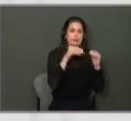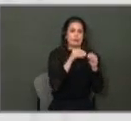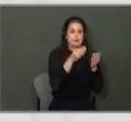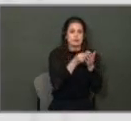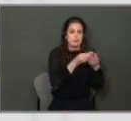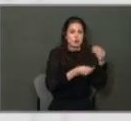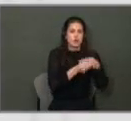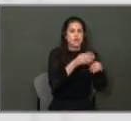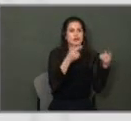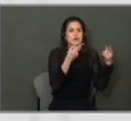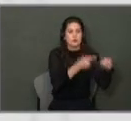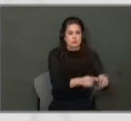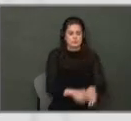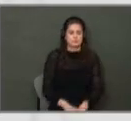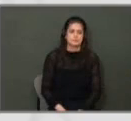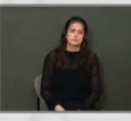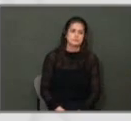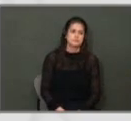budget.